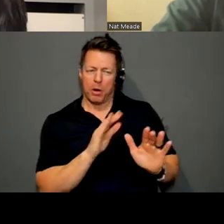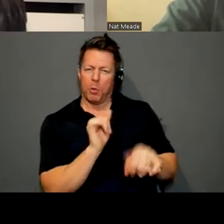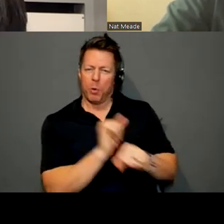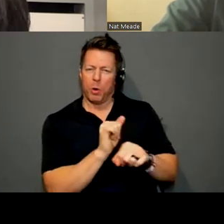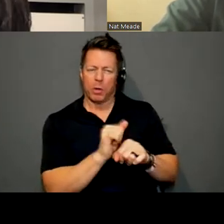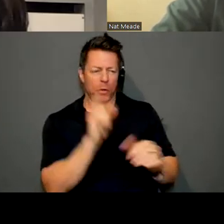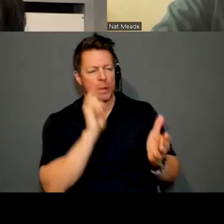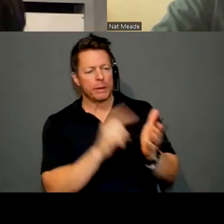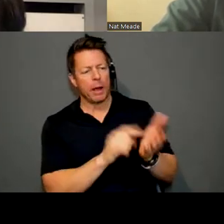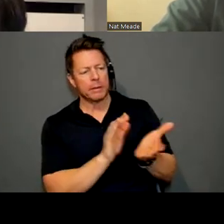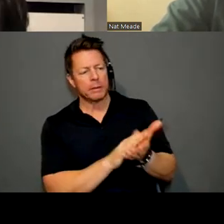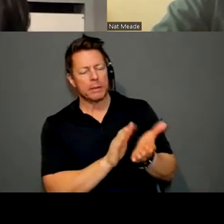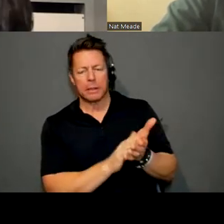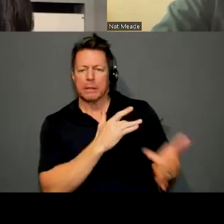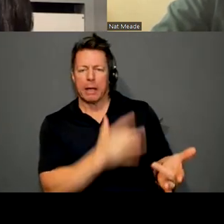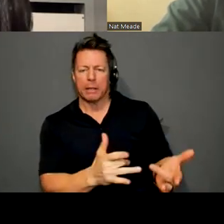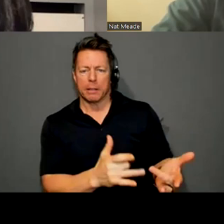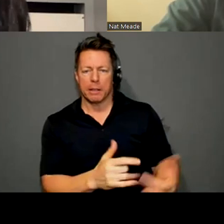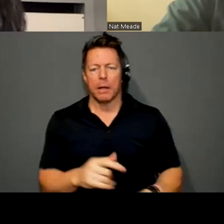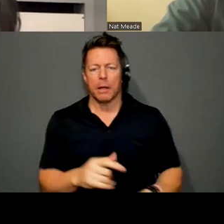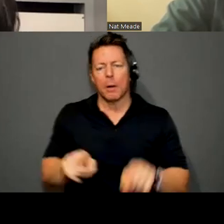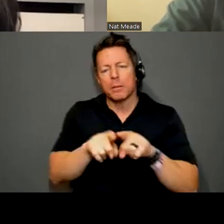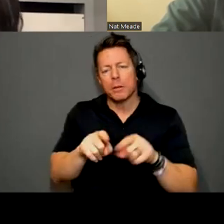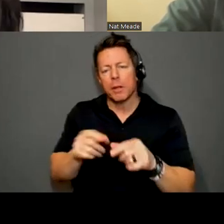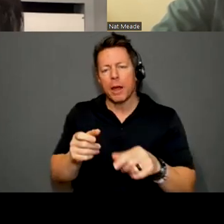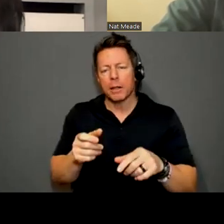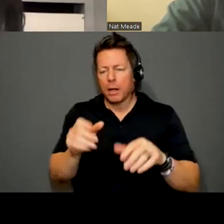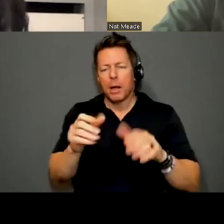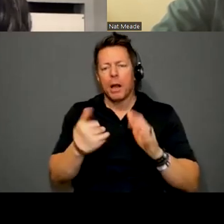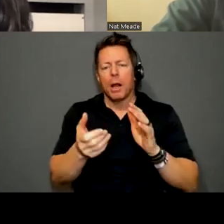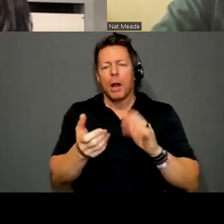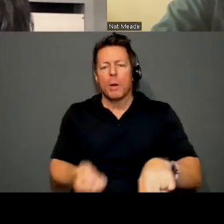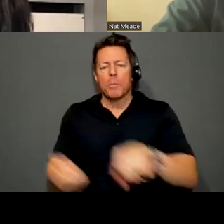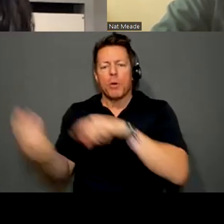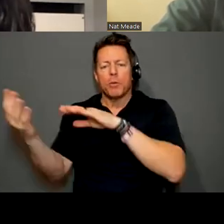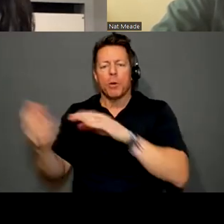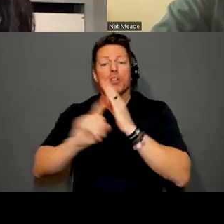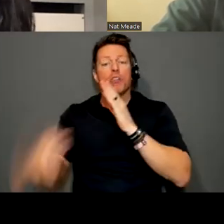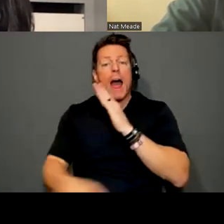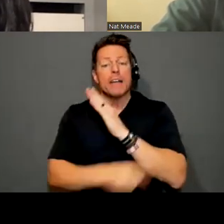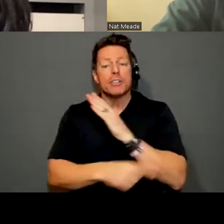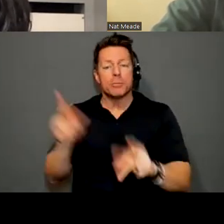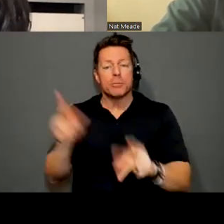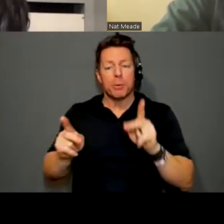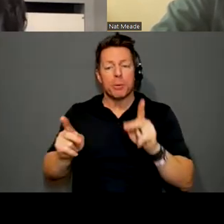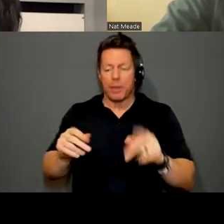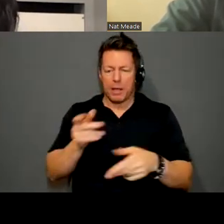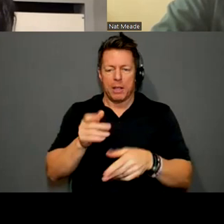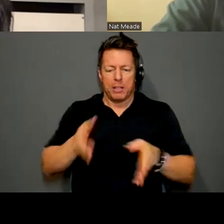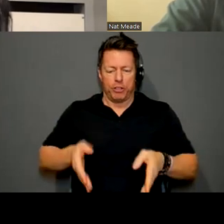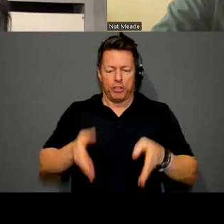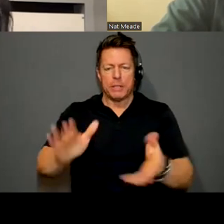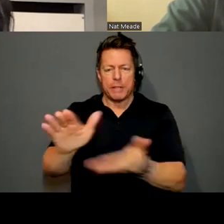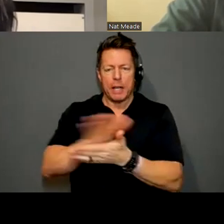Another removal thing is, like, the trash people. They keep our streets pristine and clean, and that could be